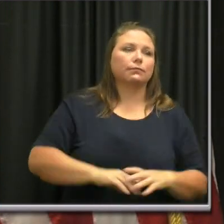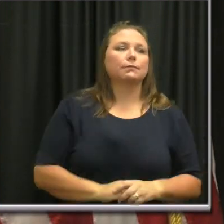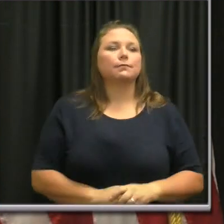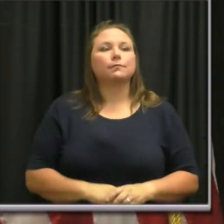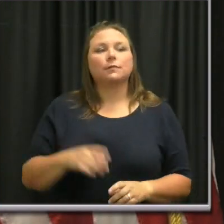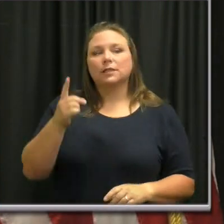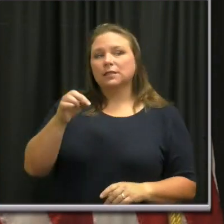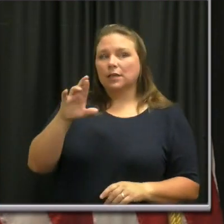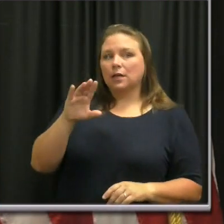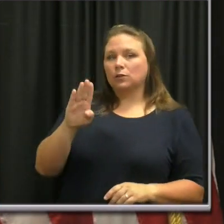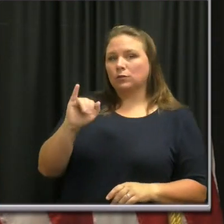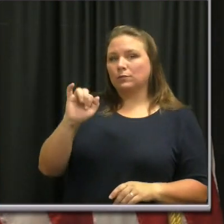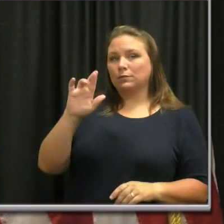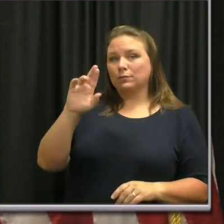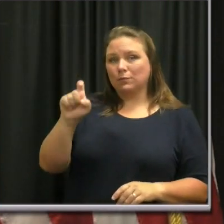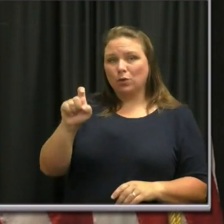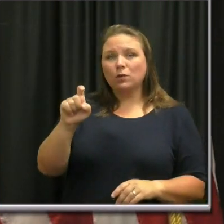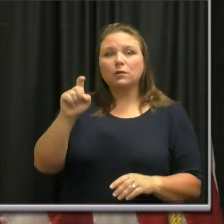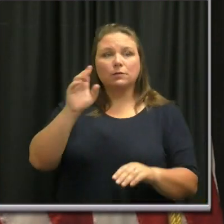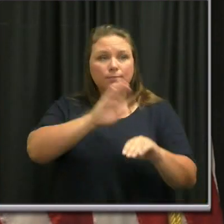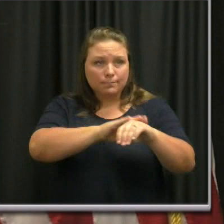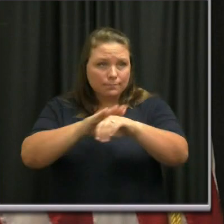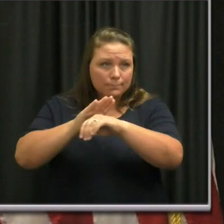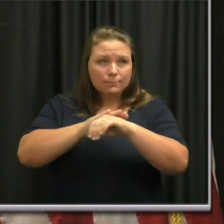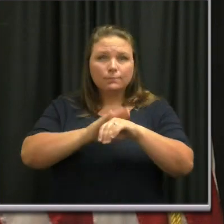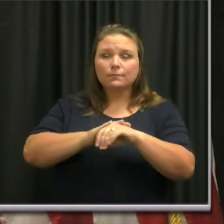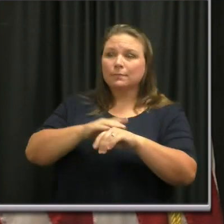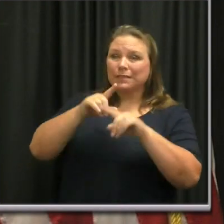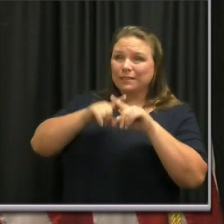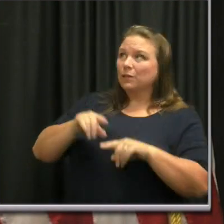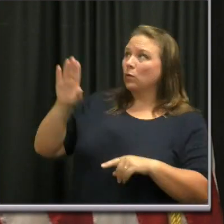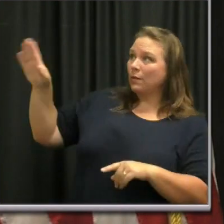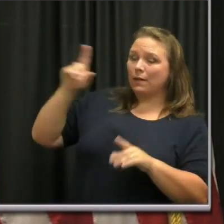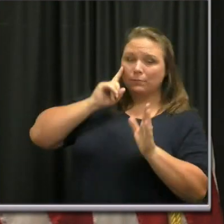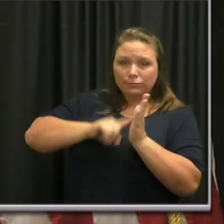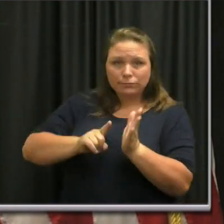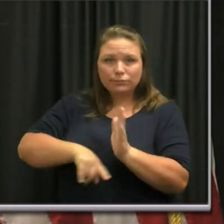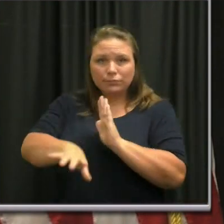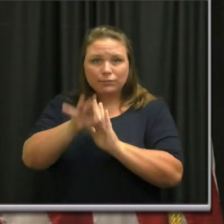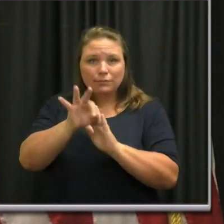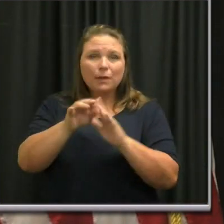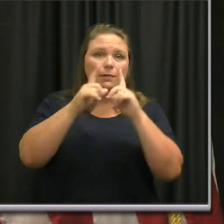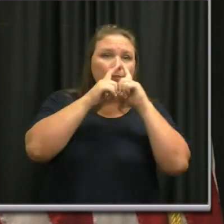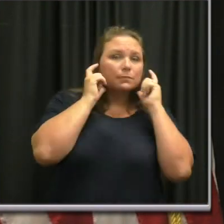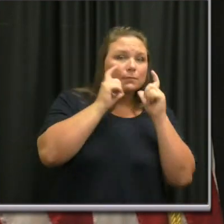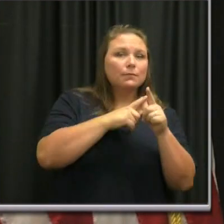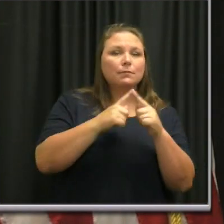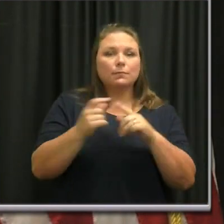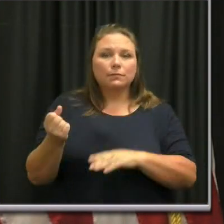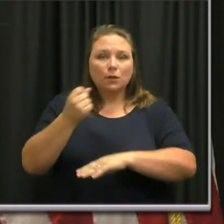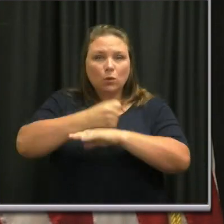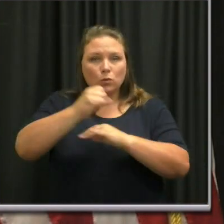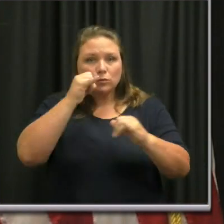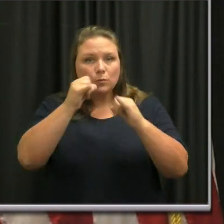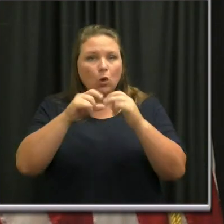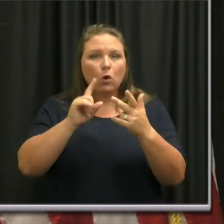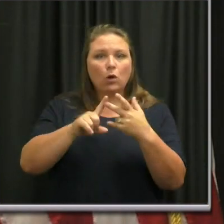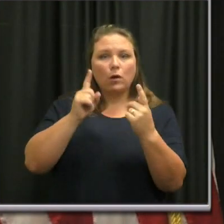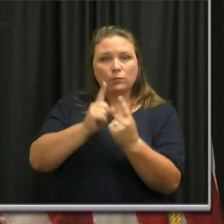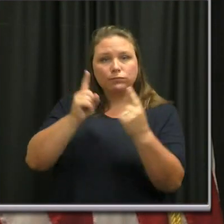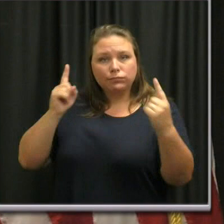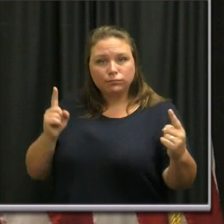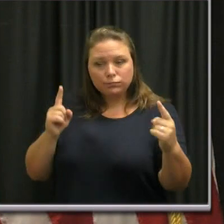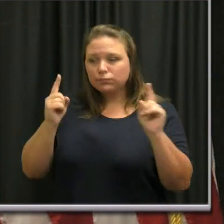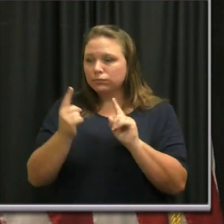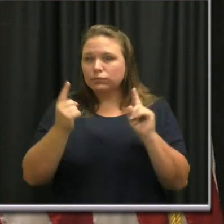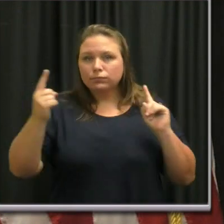Dr. Birx strongly warned that based on their findings, mask mandates, bar closures, and social distancing measures